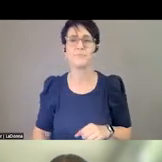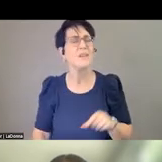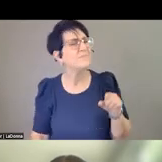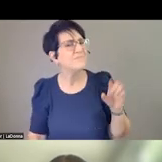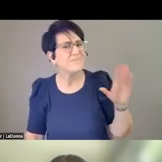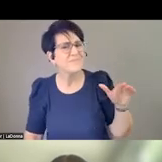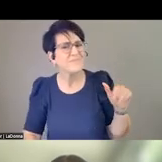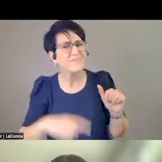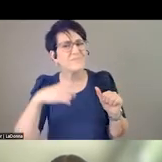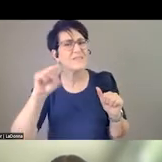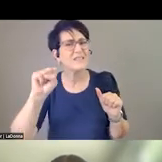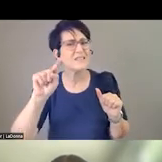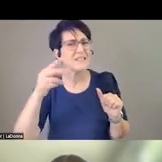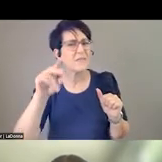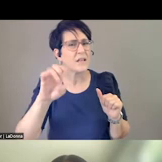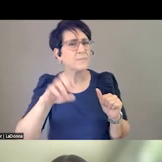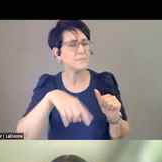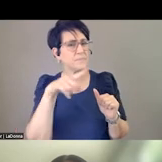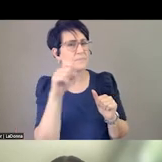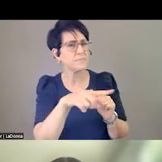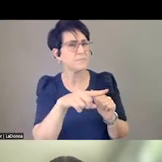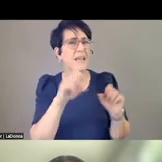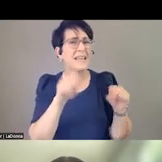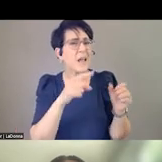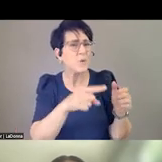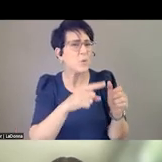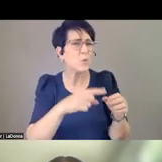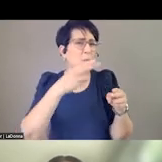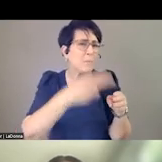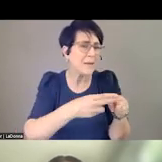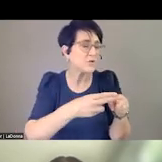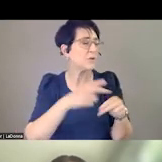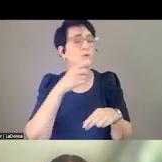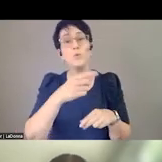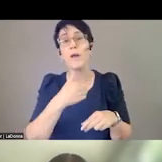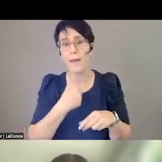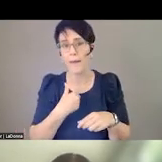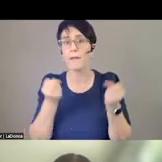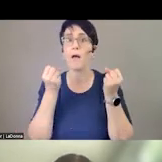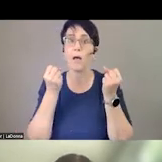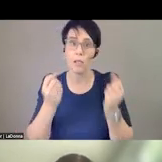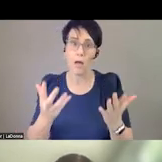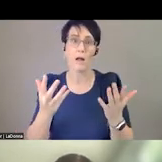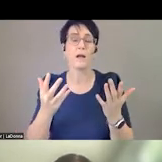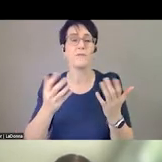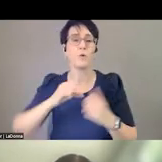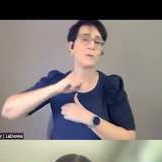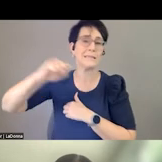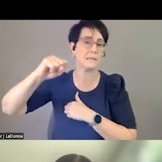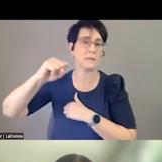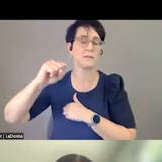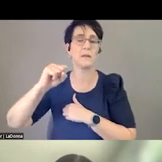you know, you were so persistent, and you had pushback, then you just recalibrated. Can you talk a little bit